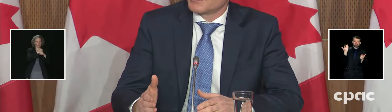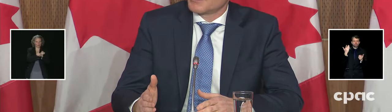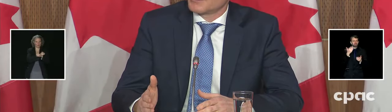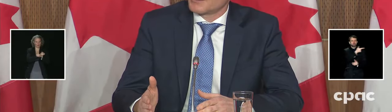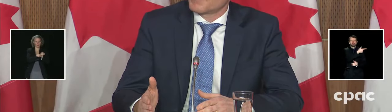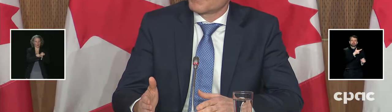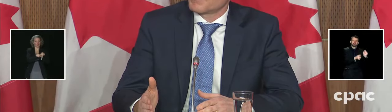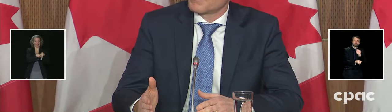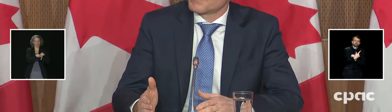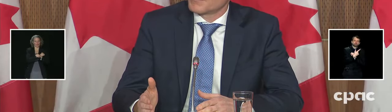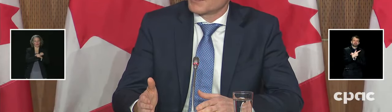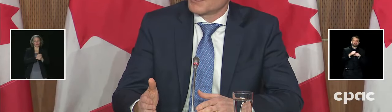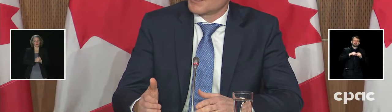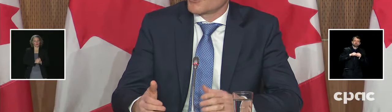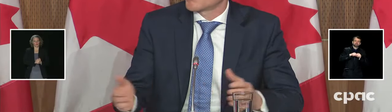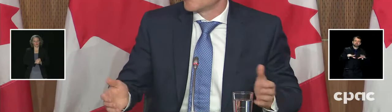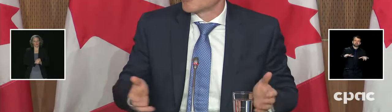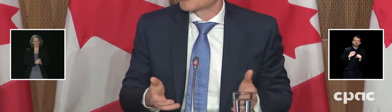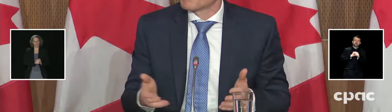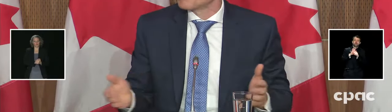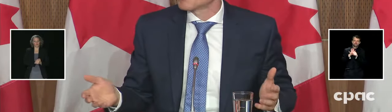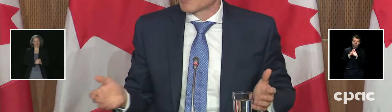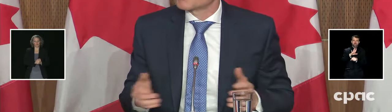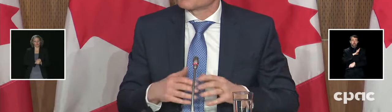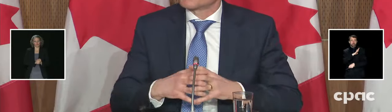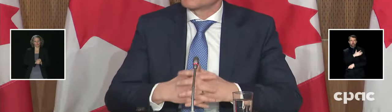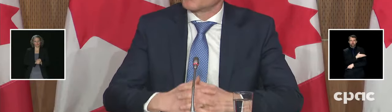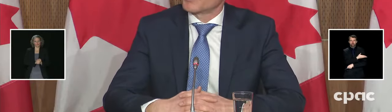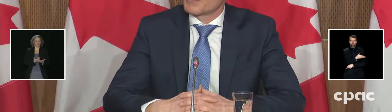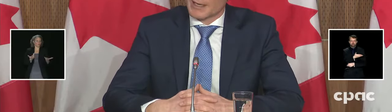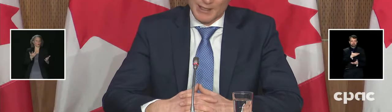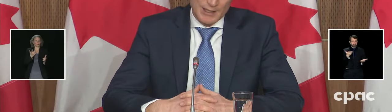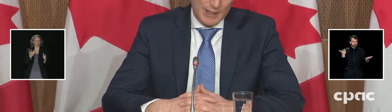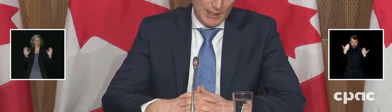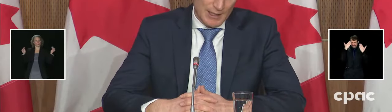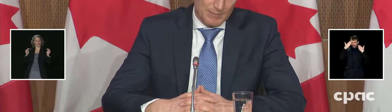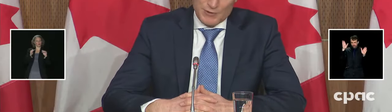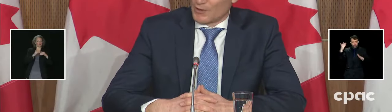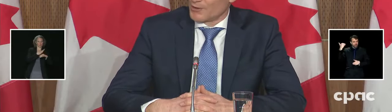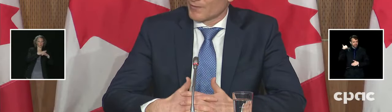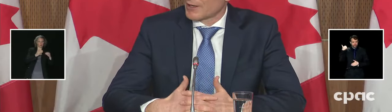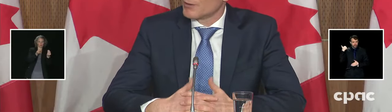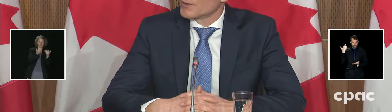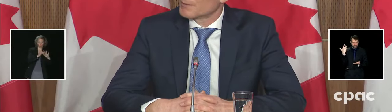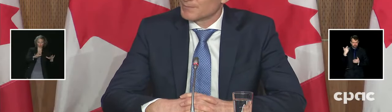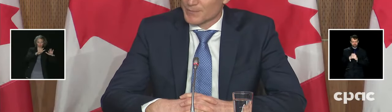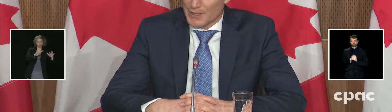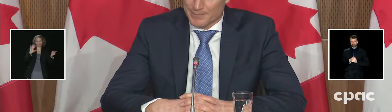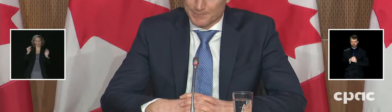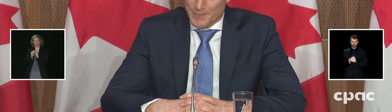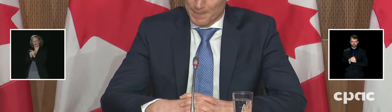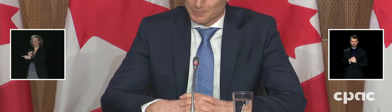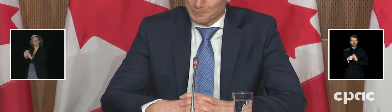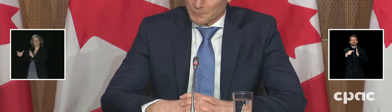in non-Indigenous communities. So downtown Montreal, Winnipeg, Toronto, Vancouver.